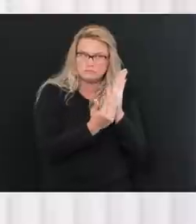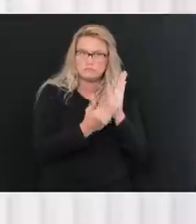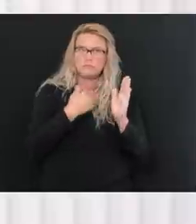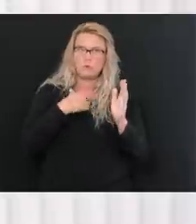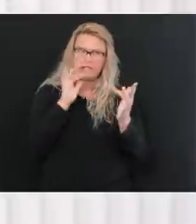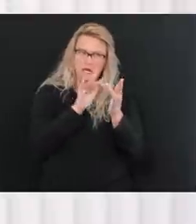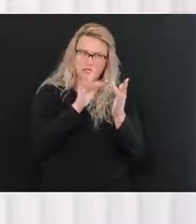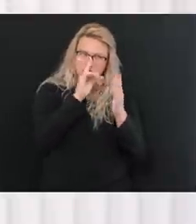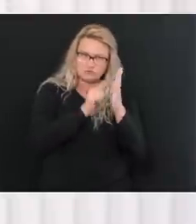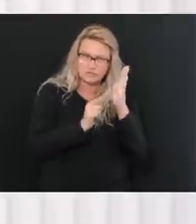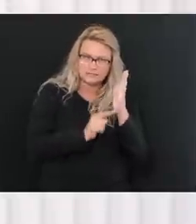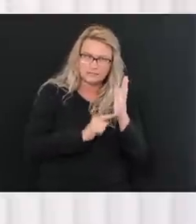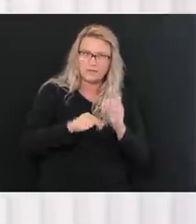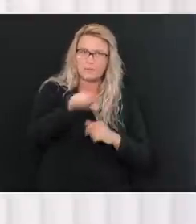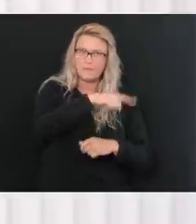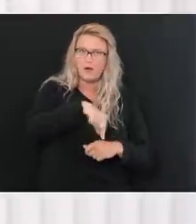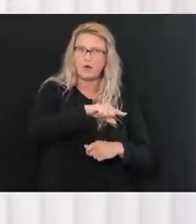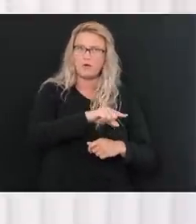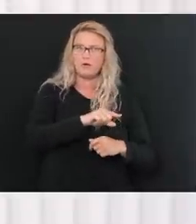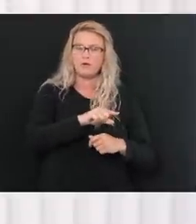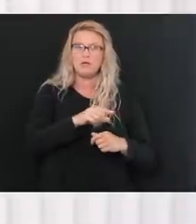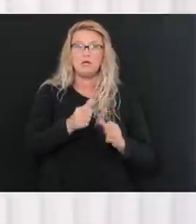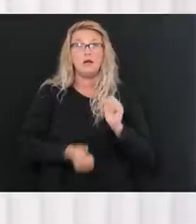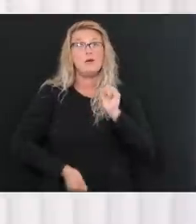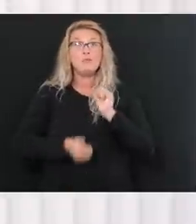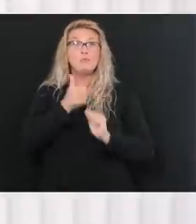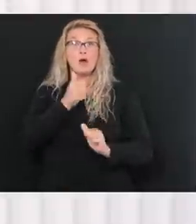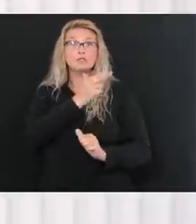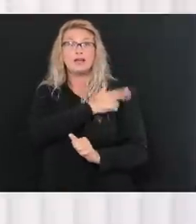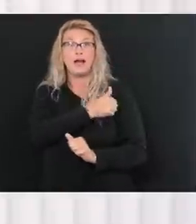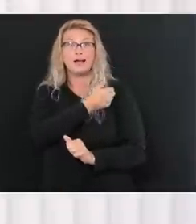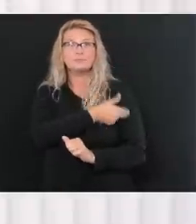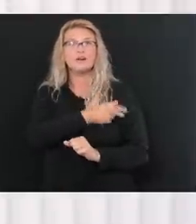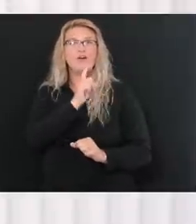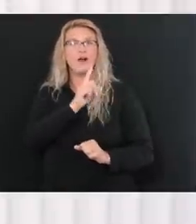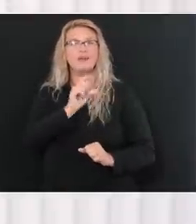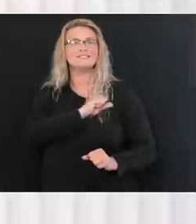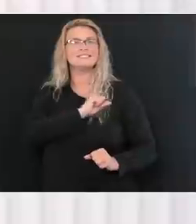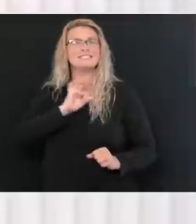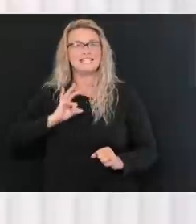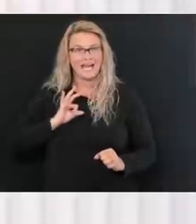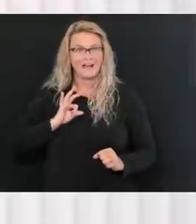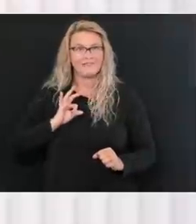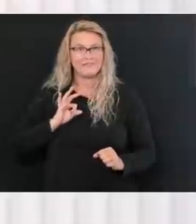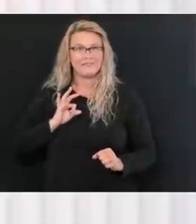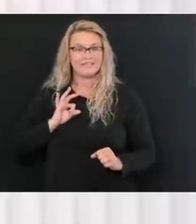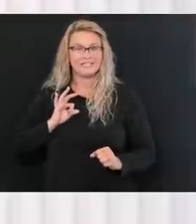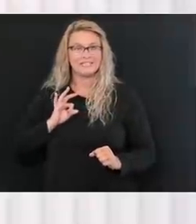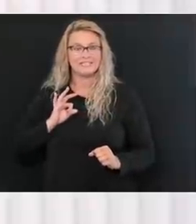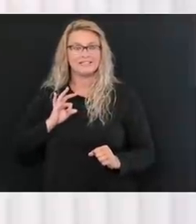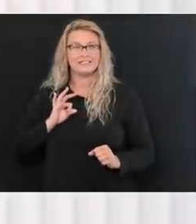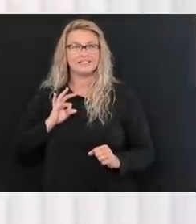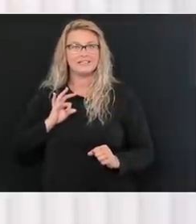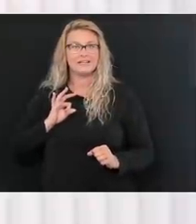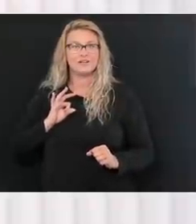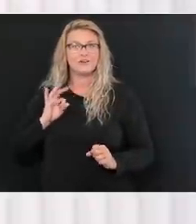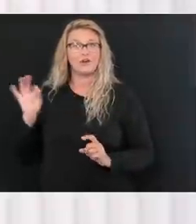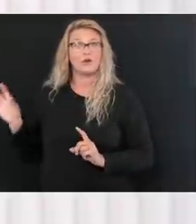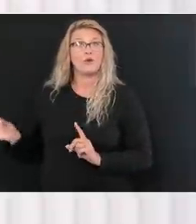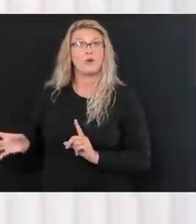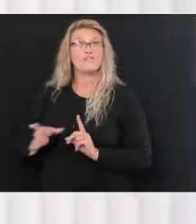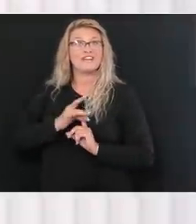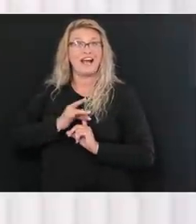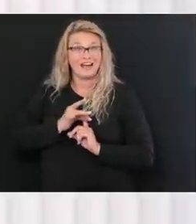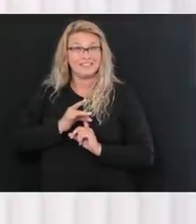cases in hospitals, as we've learned are from, uh, staff who have, who have, who have gotten that, uh,